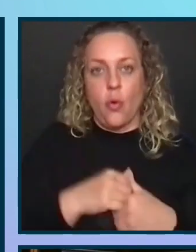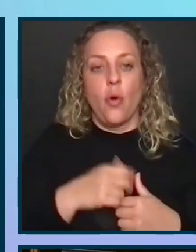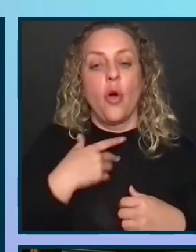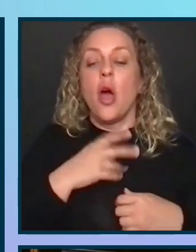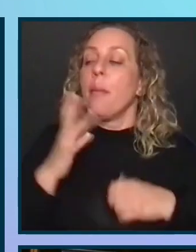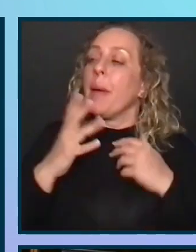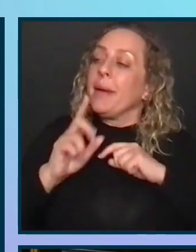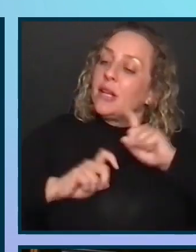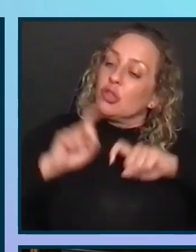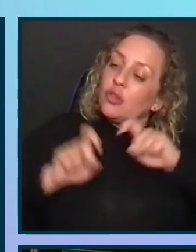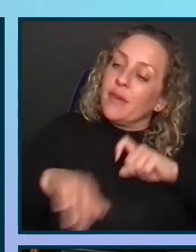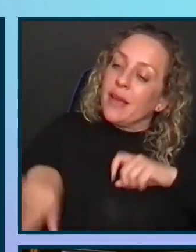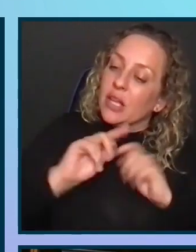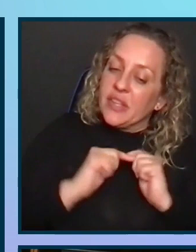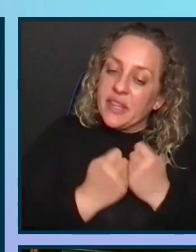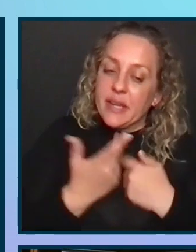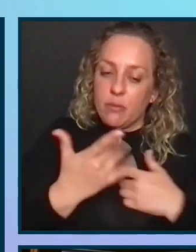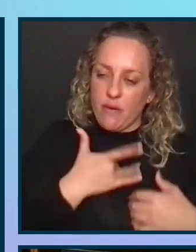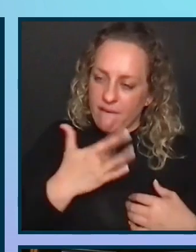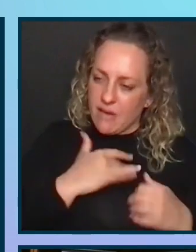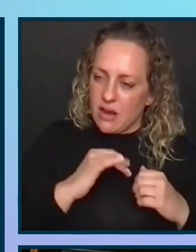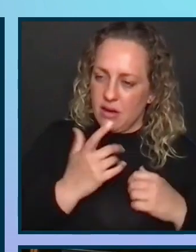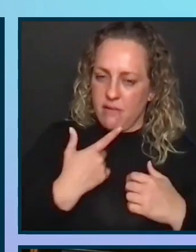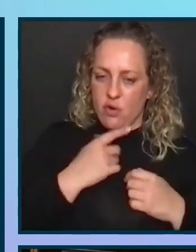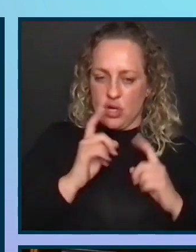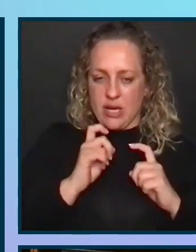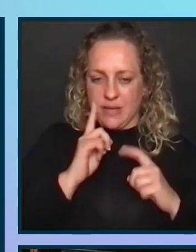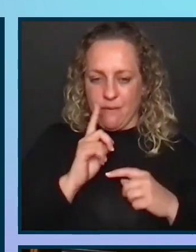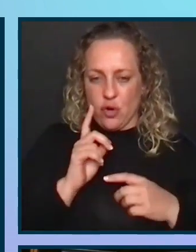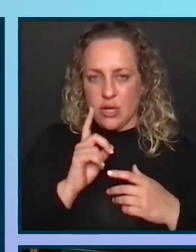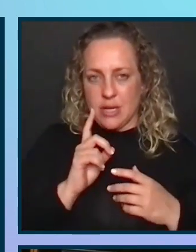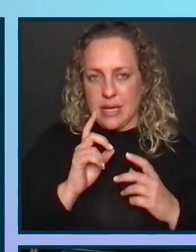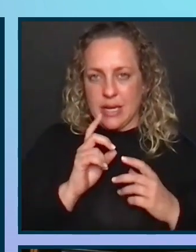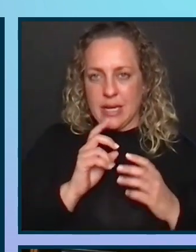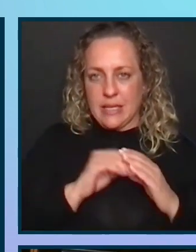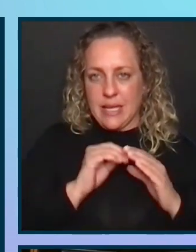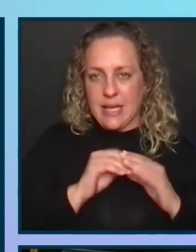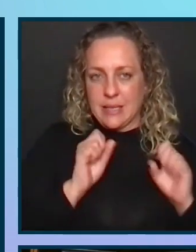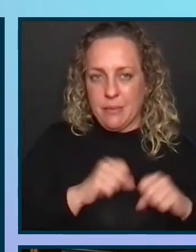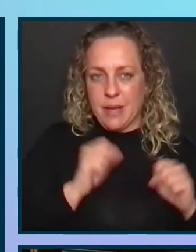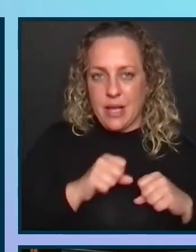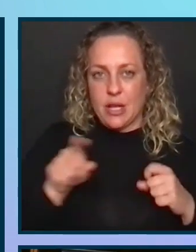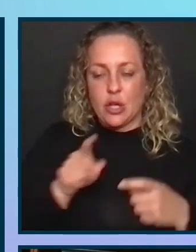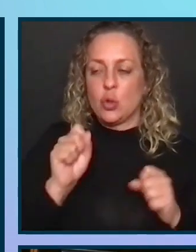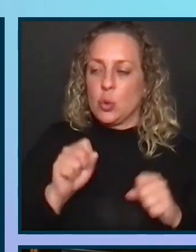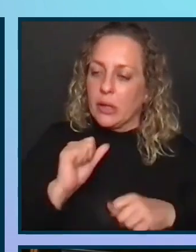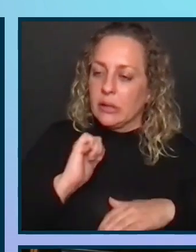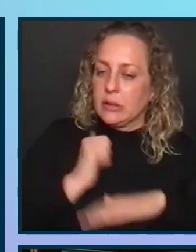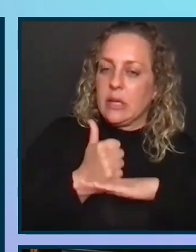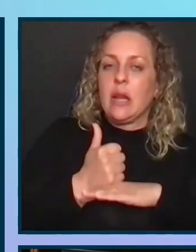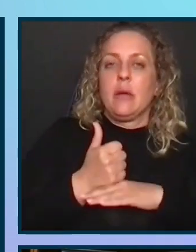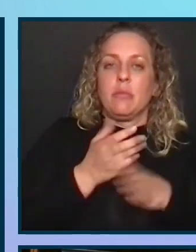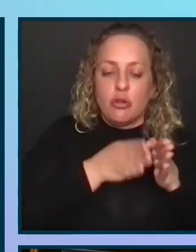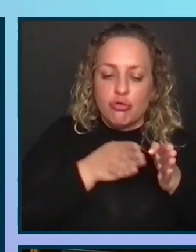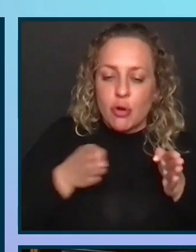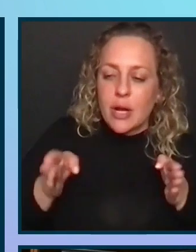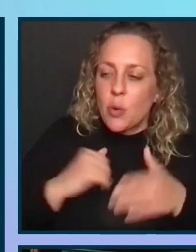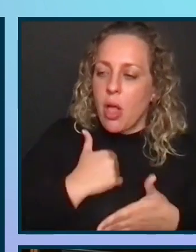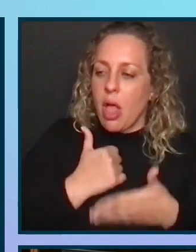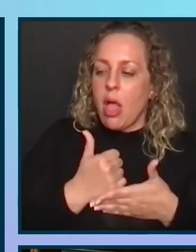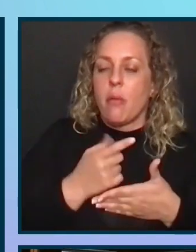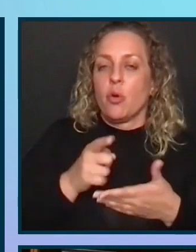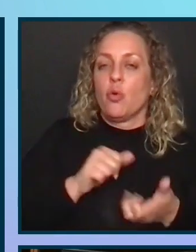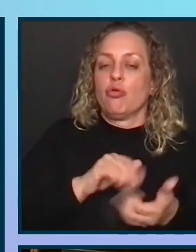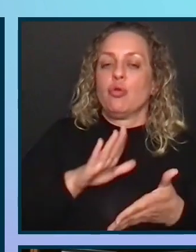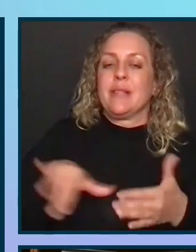team about their feelings regarding testing for accessibility, so you can create a strategic change vision and strategy, which will help you